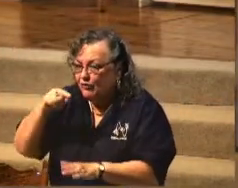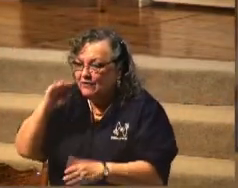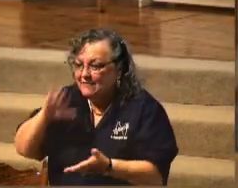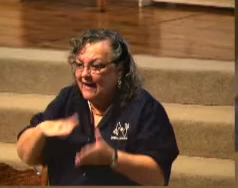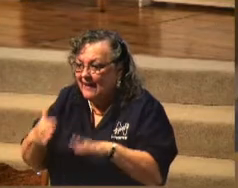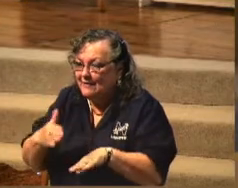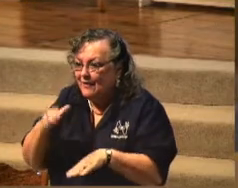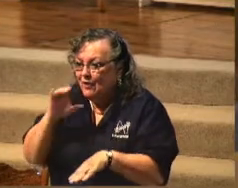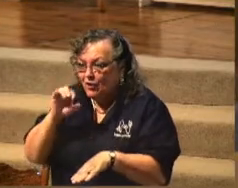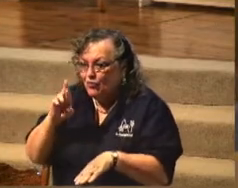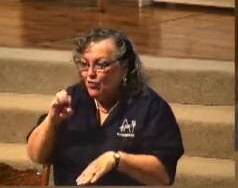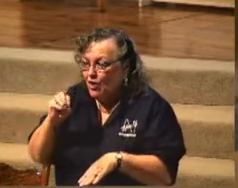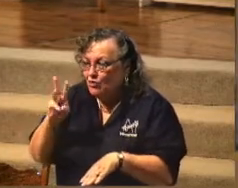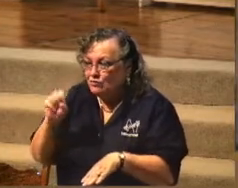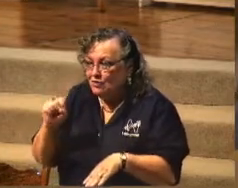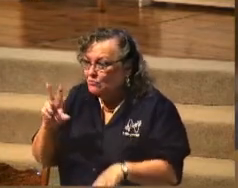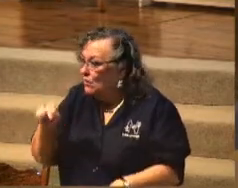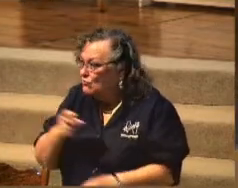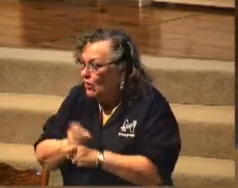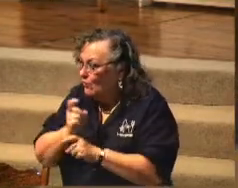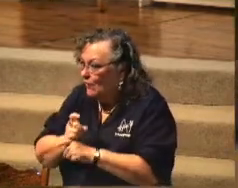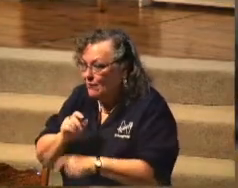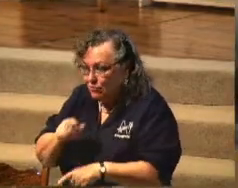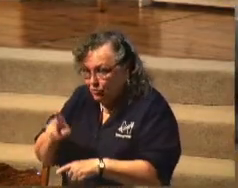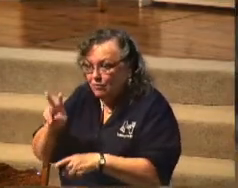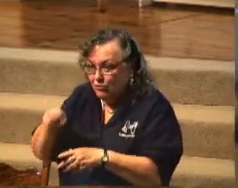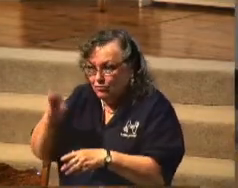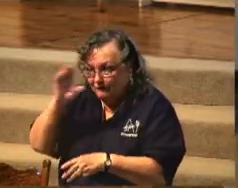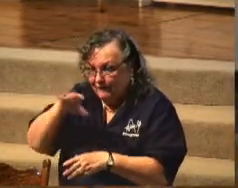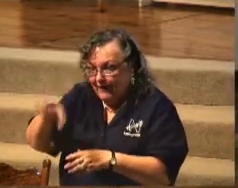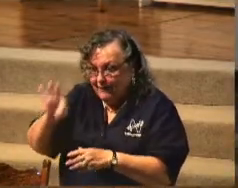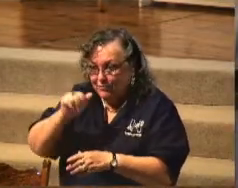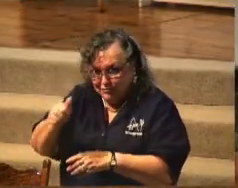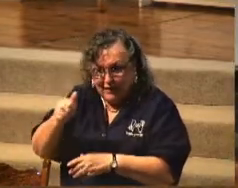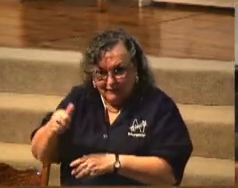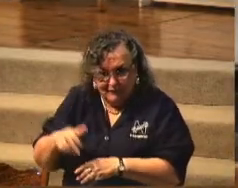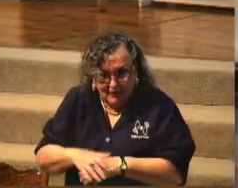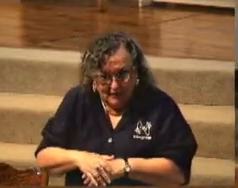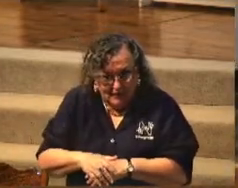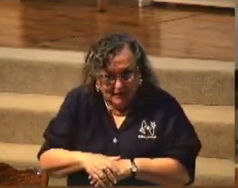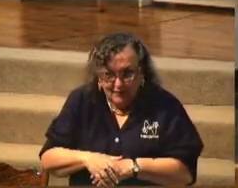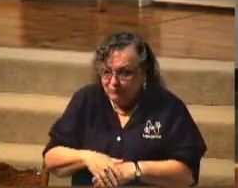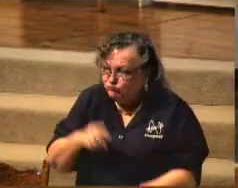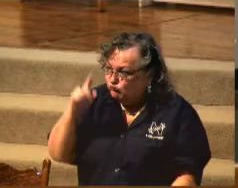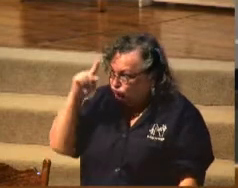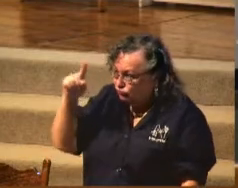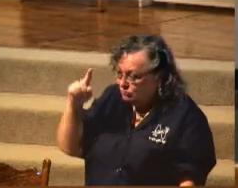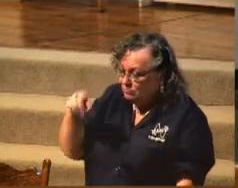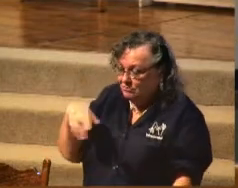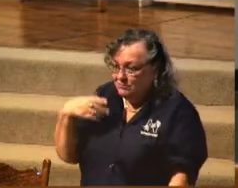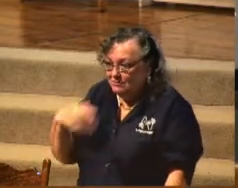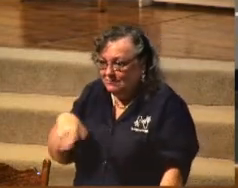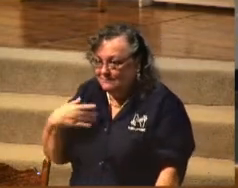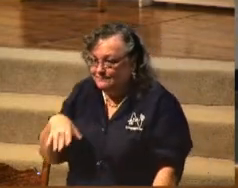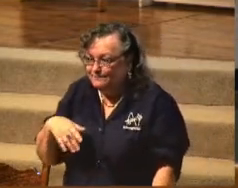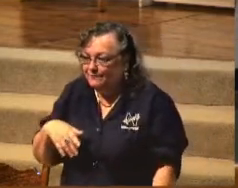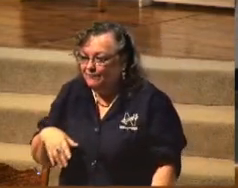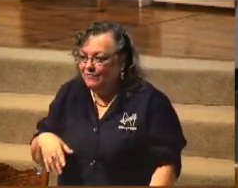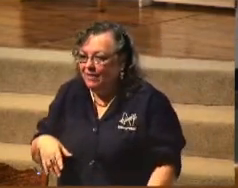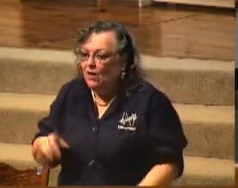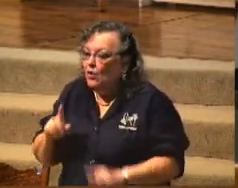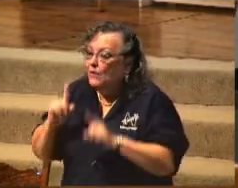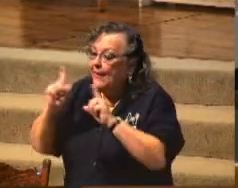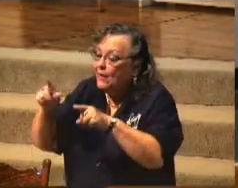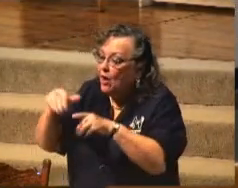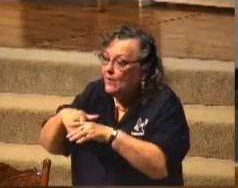No joke. I'm not making this up. You can look it up for yourself. They're just really intelligent beings. Whenever they go